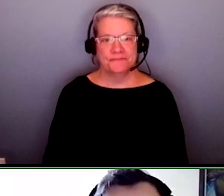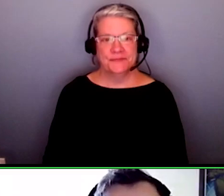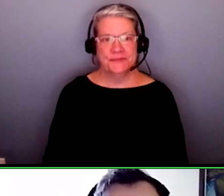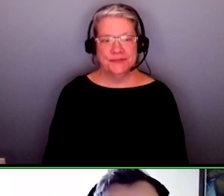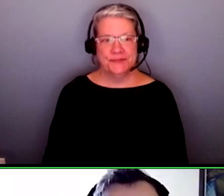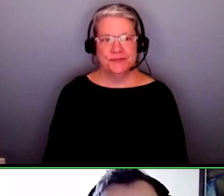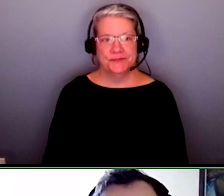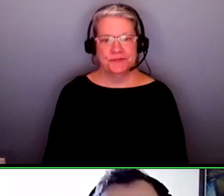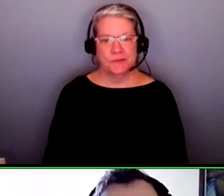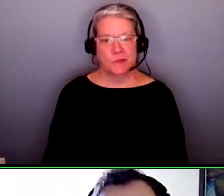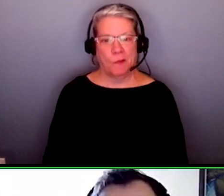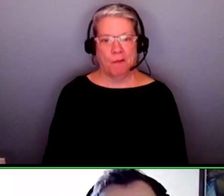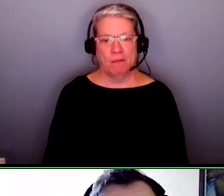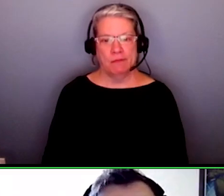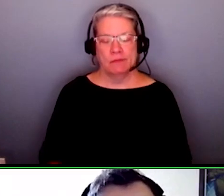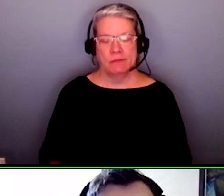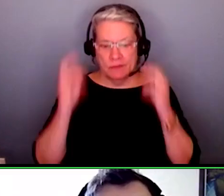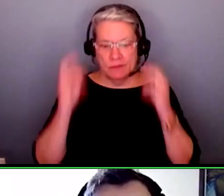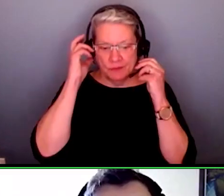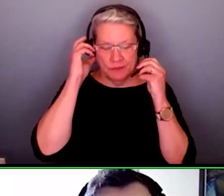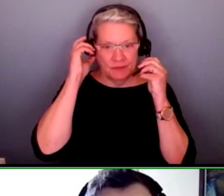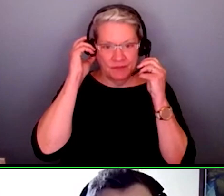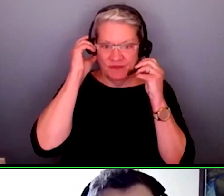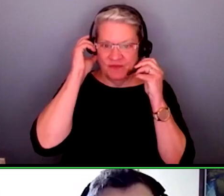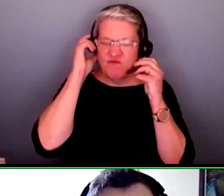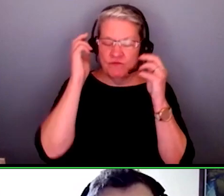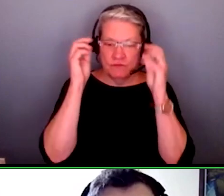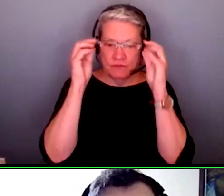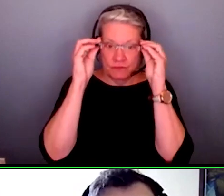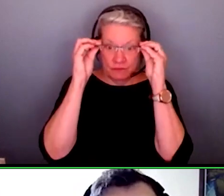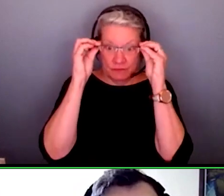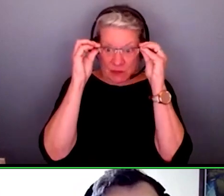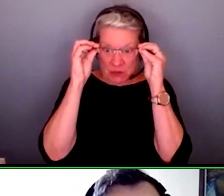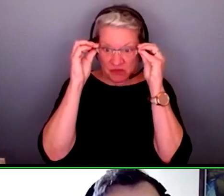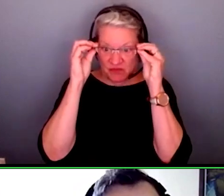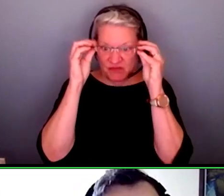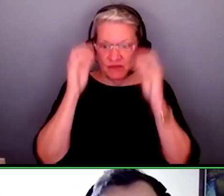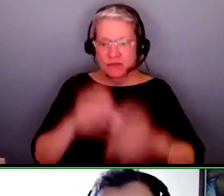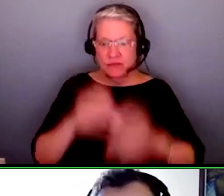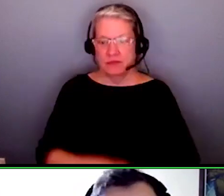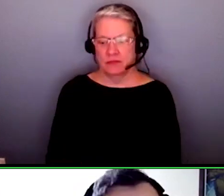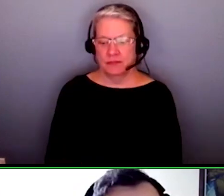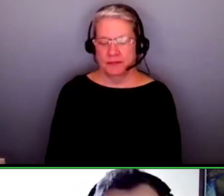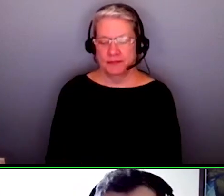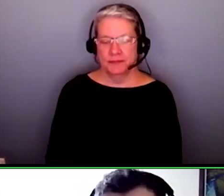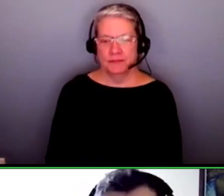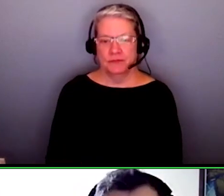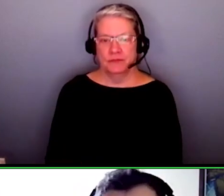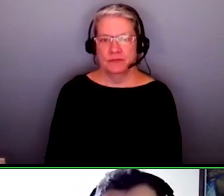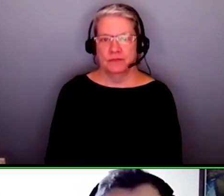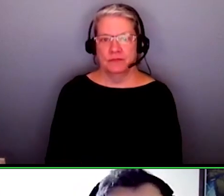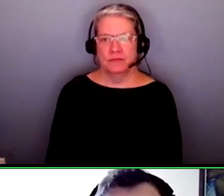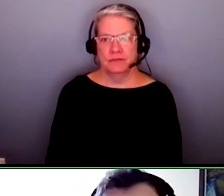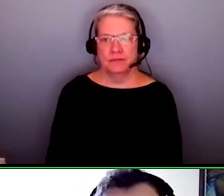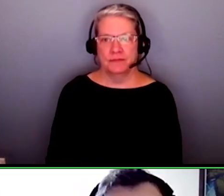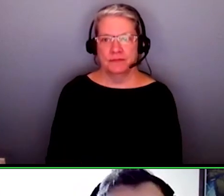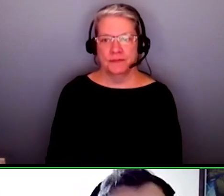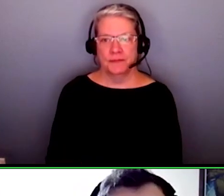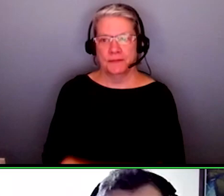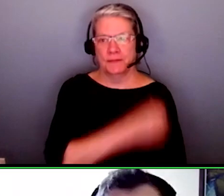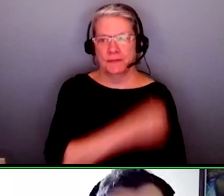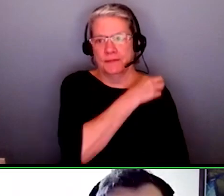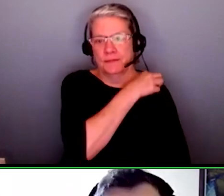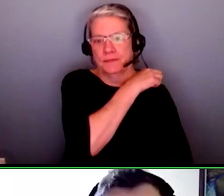for people who need in-person sign language which um can be because there's a simple reason that the internet